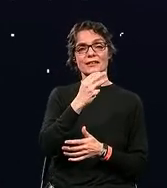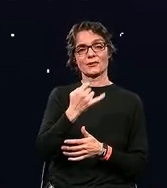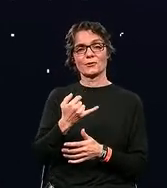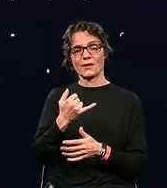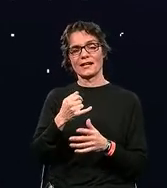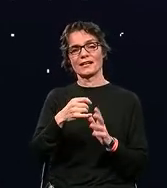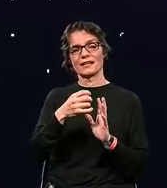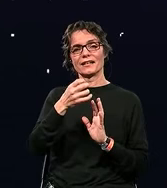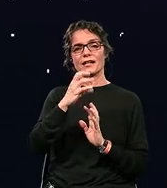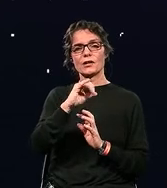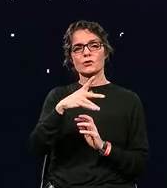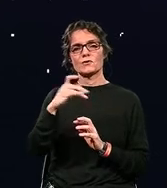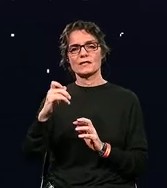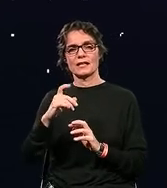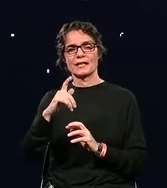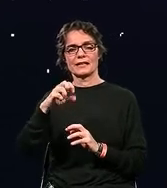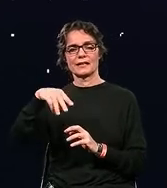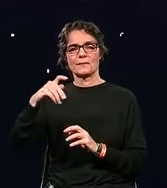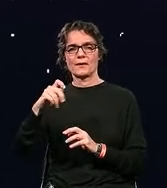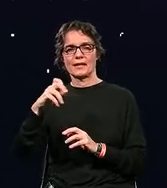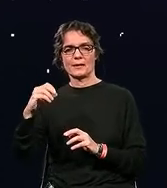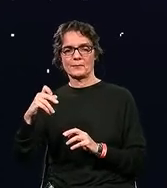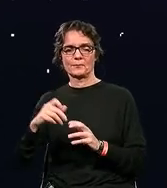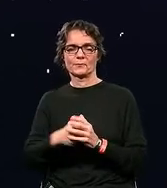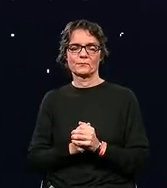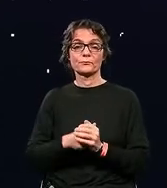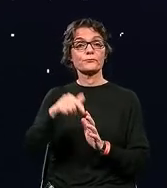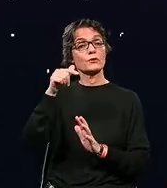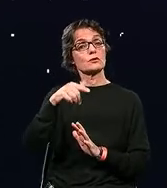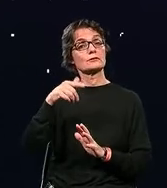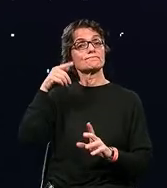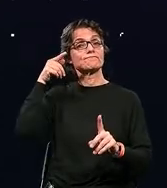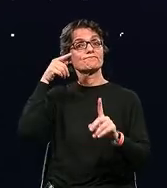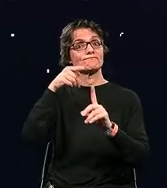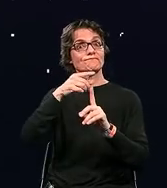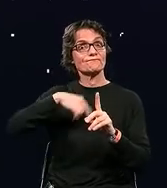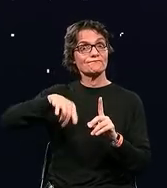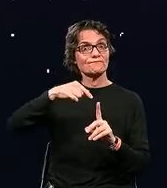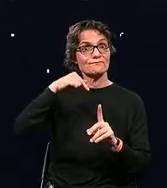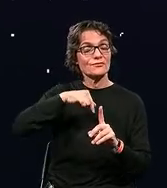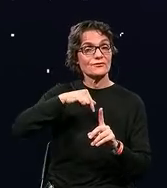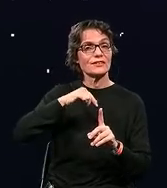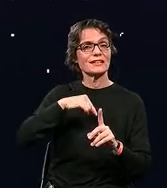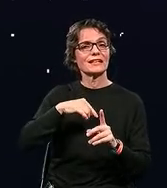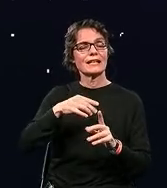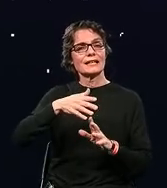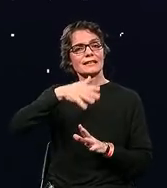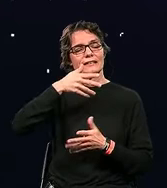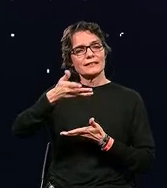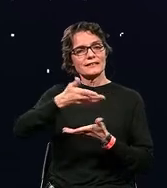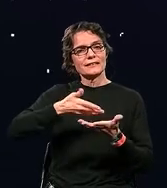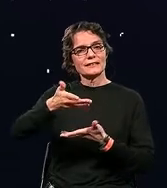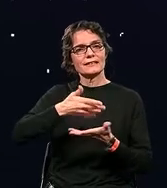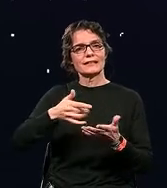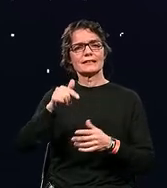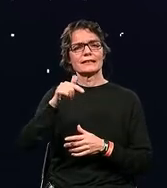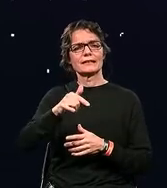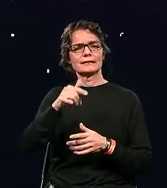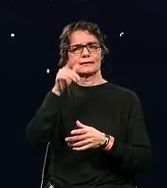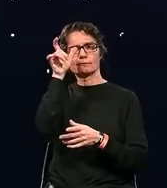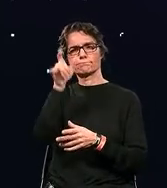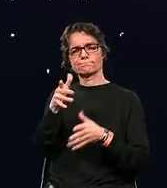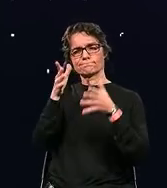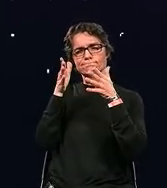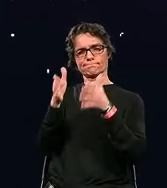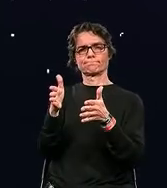EMEA. Today I'd like to share with you the importance of putting humans at the center